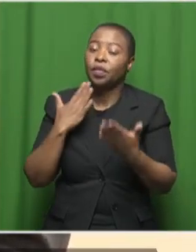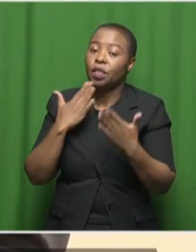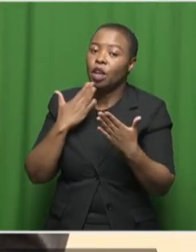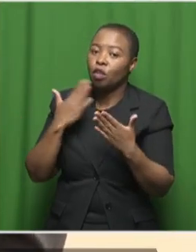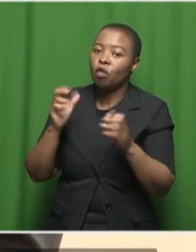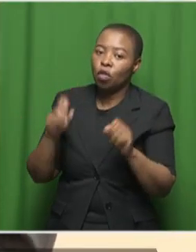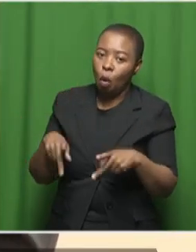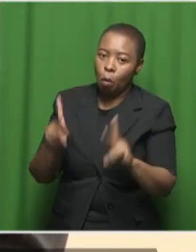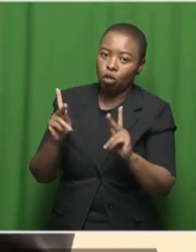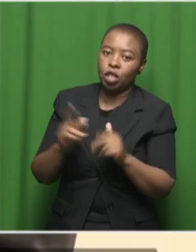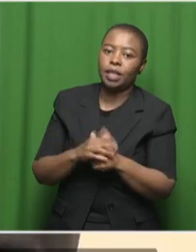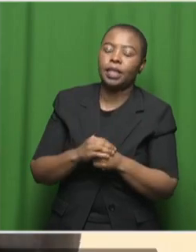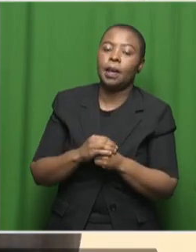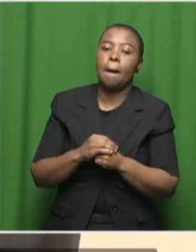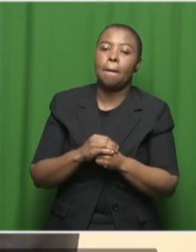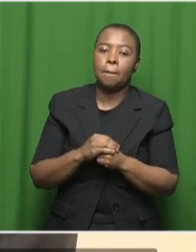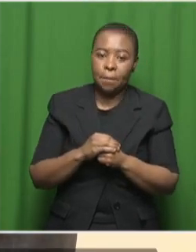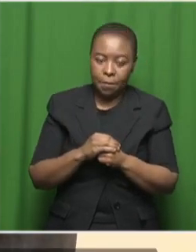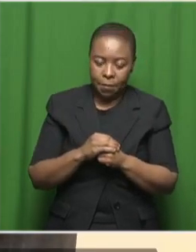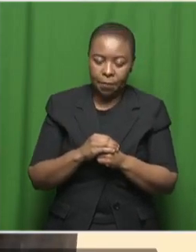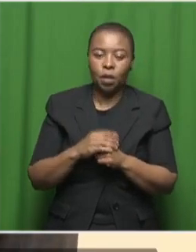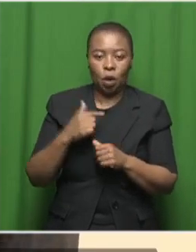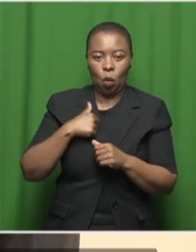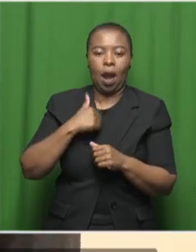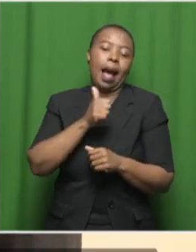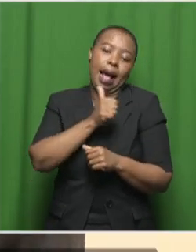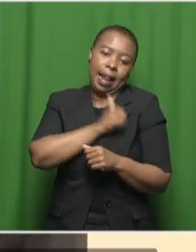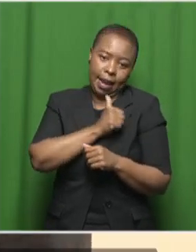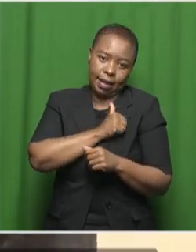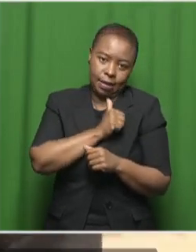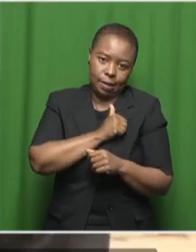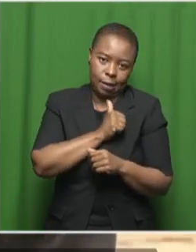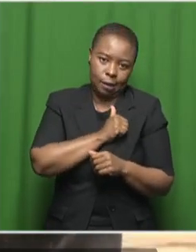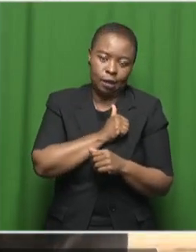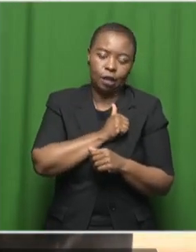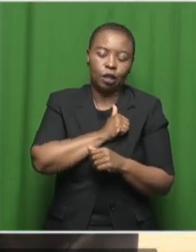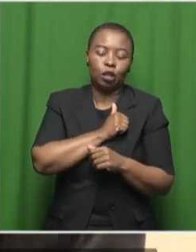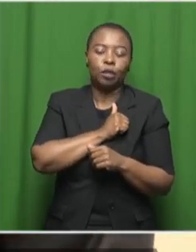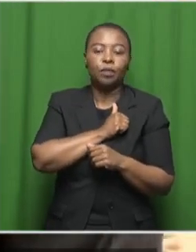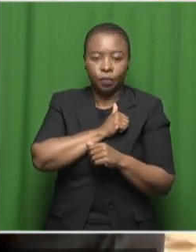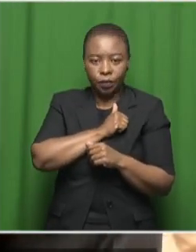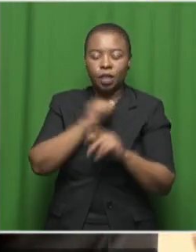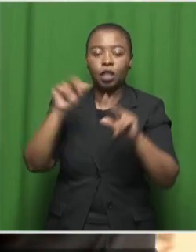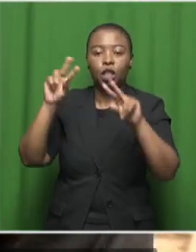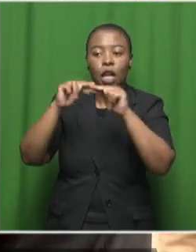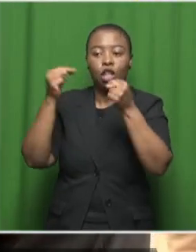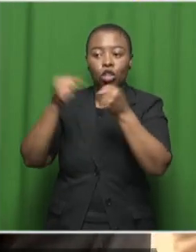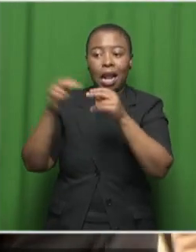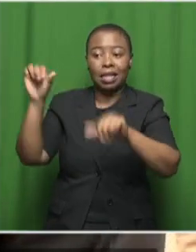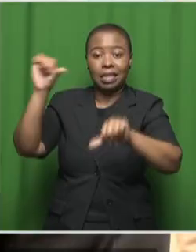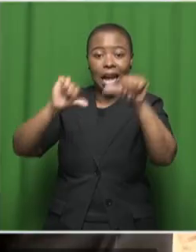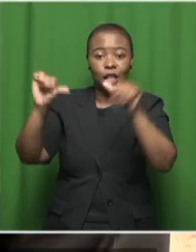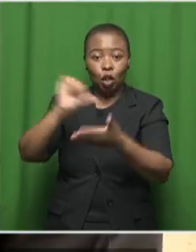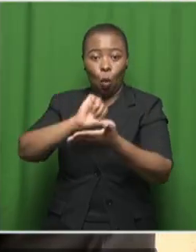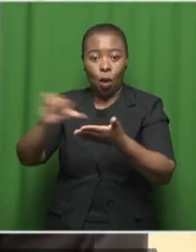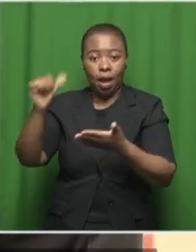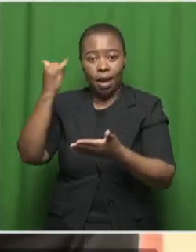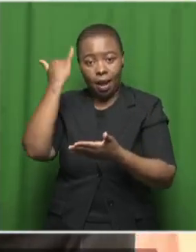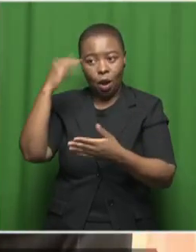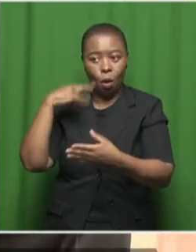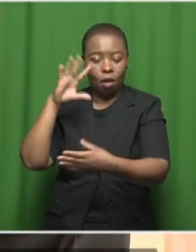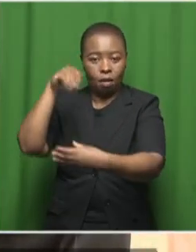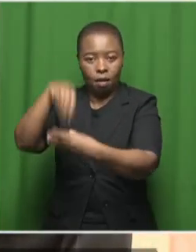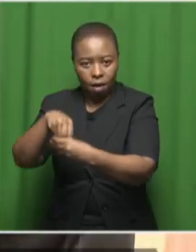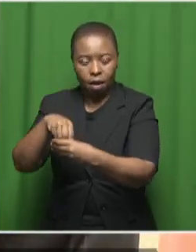I can say that we are very privileged to be part of this National Science Week initiative in a sense